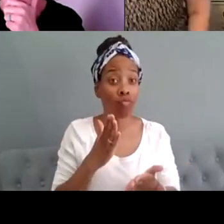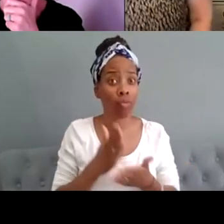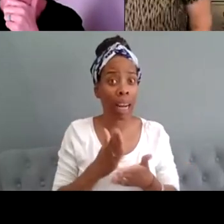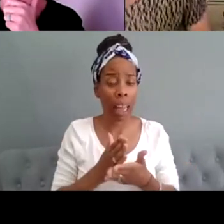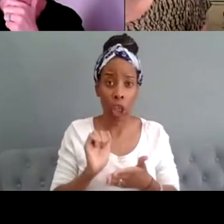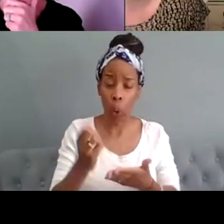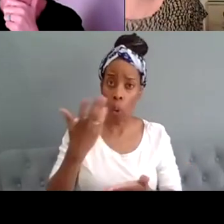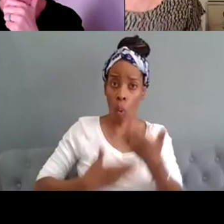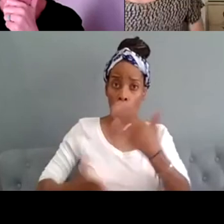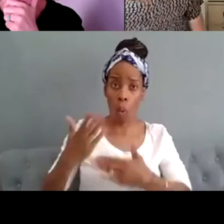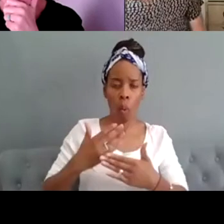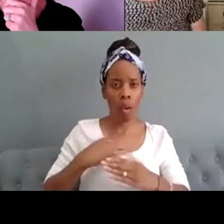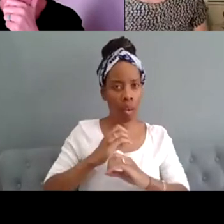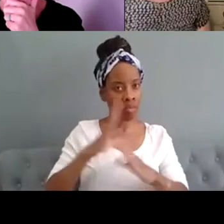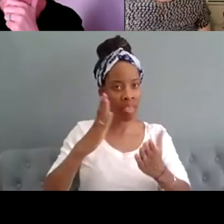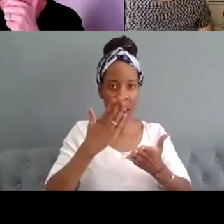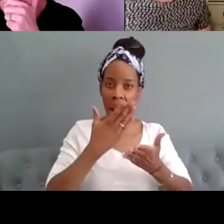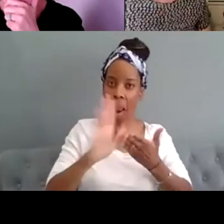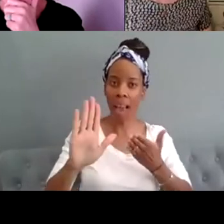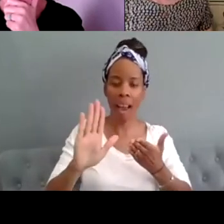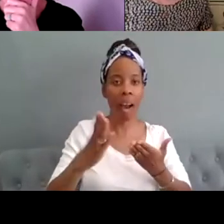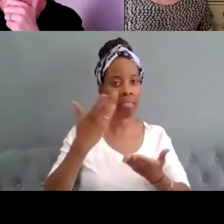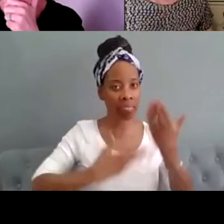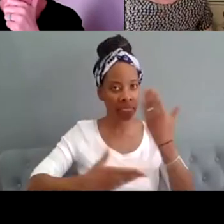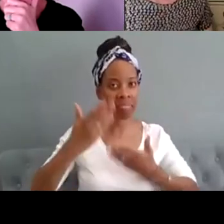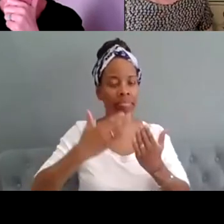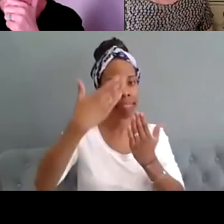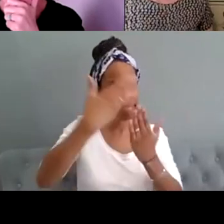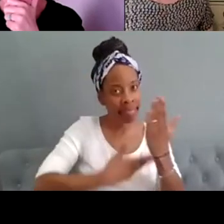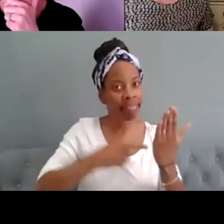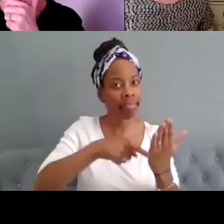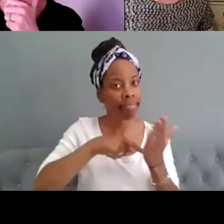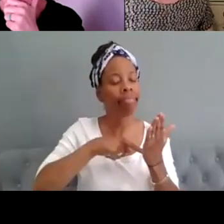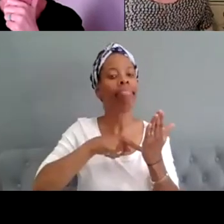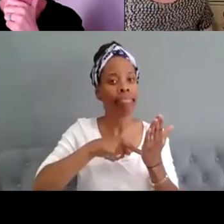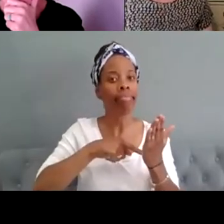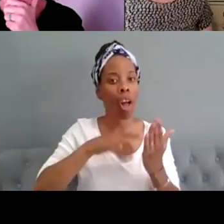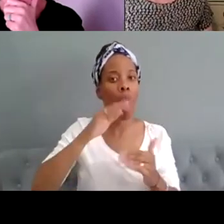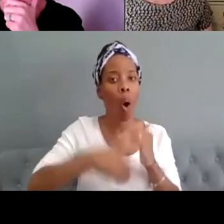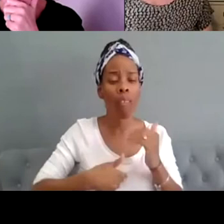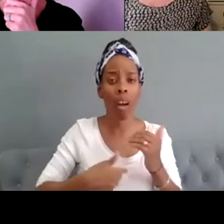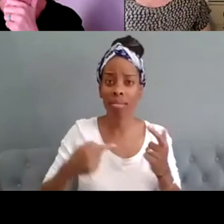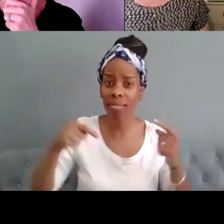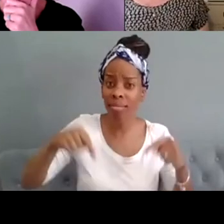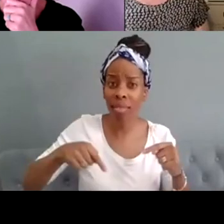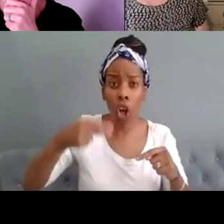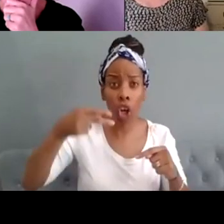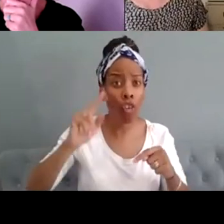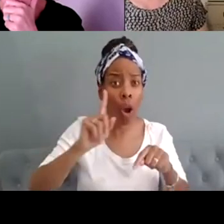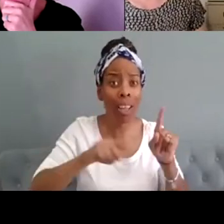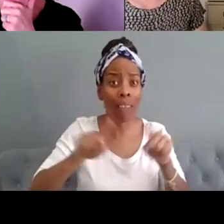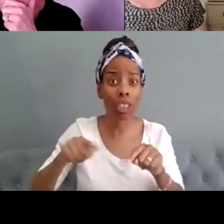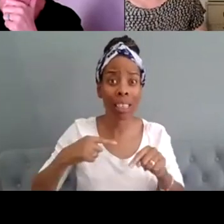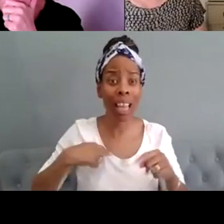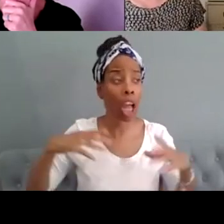um take through um this really important argument about um that neurodiversity is a collective